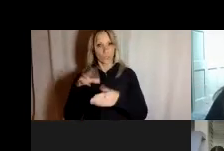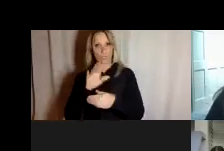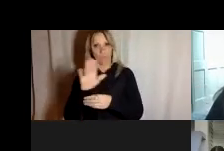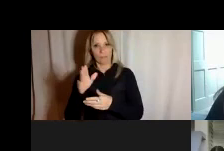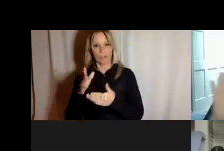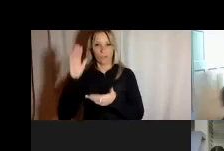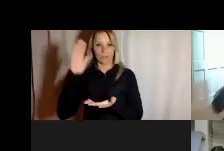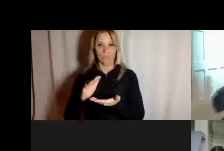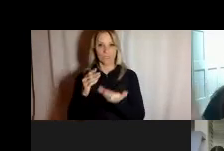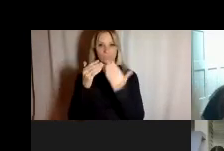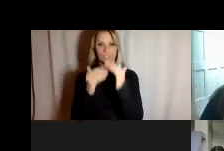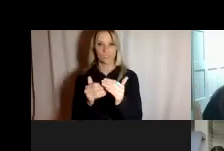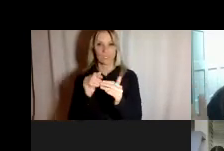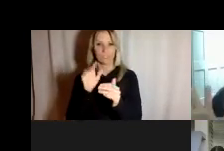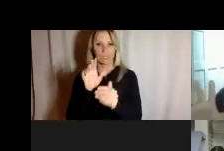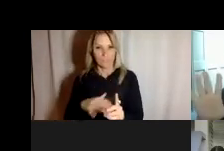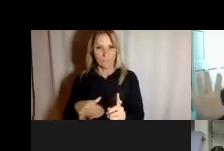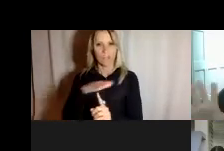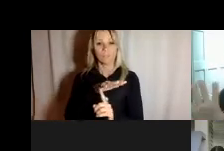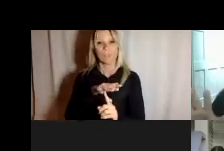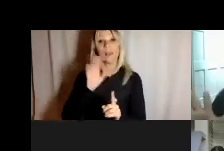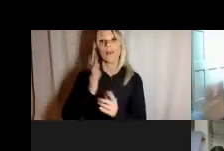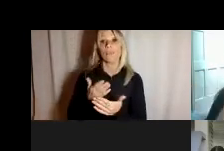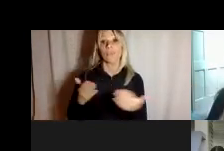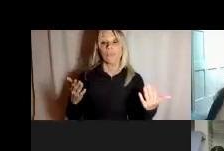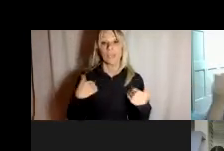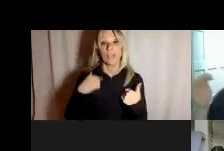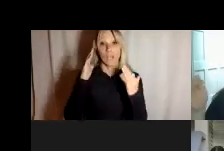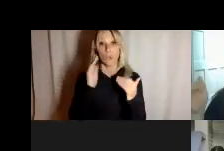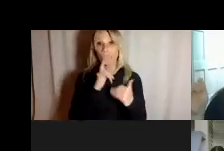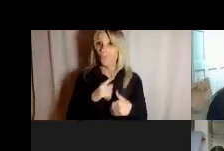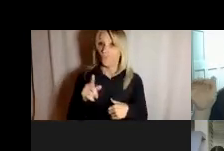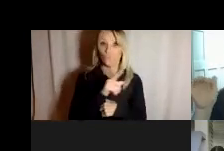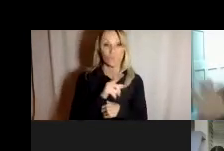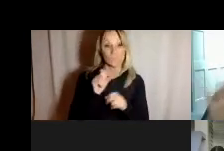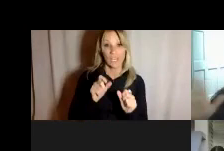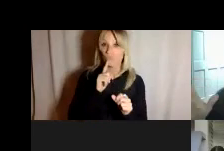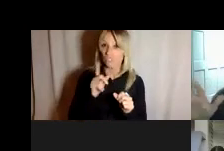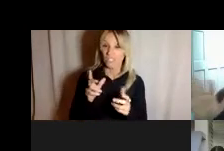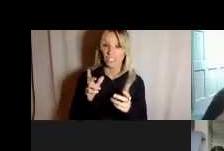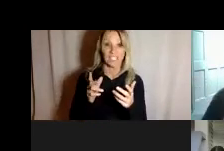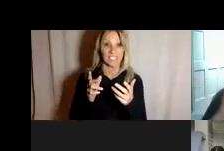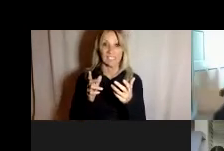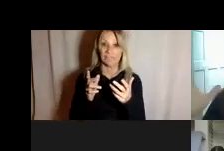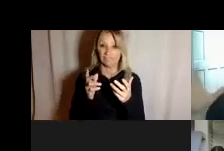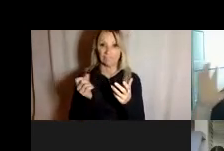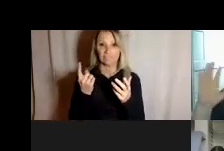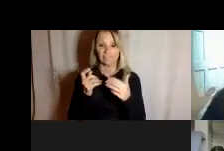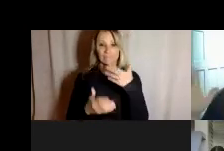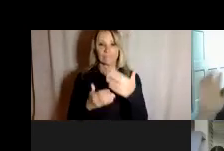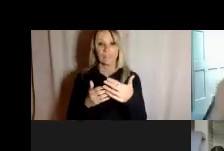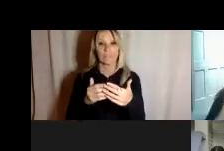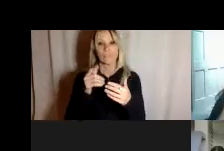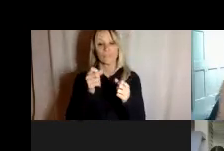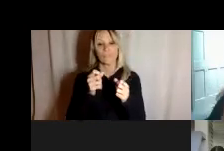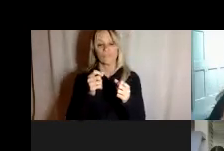and the thing i really hope you take away from this slide and from these two laws more than anything else it's so dense it's